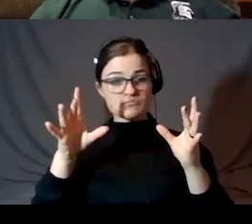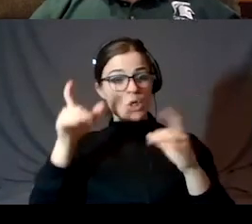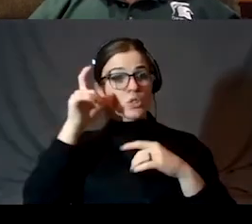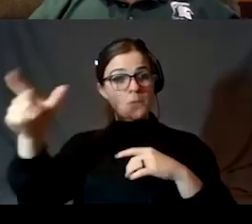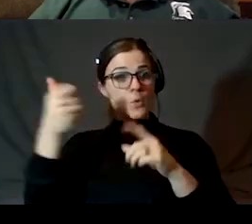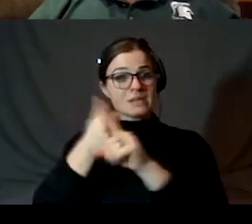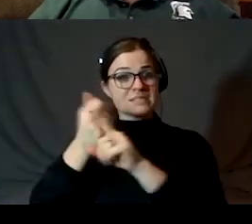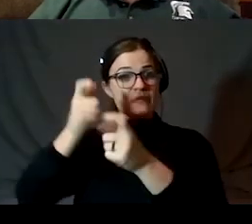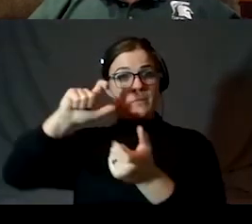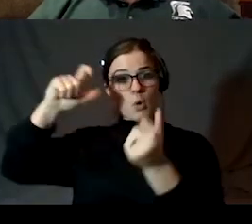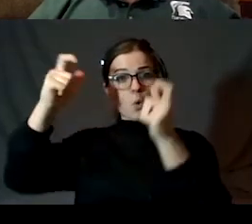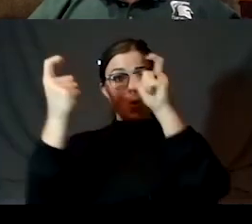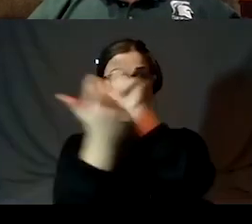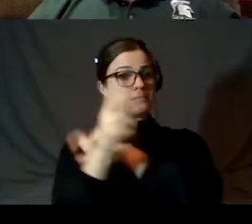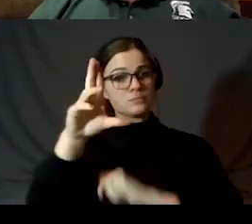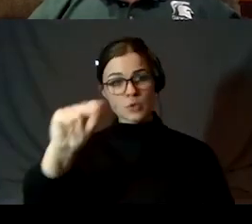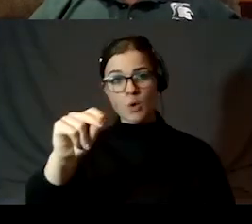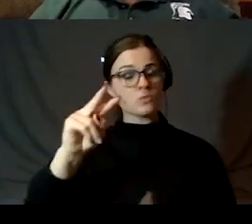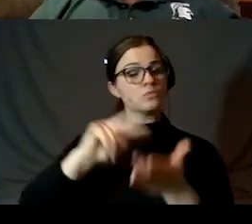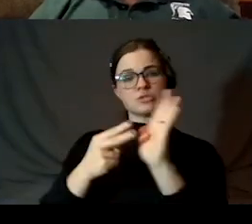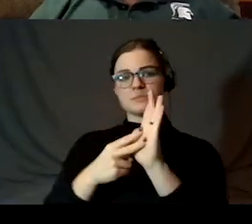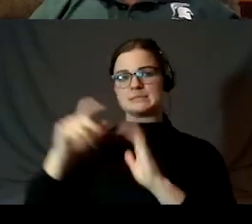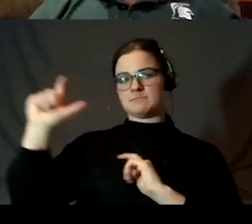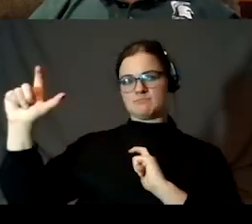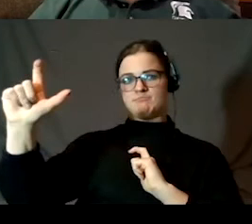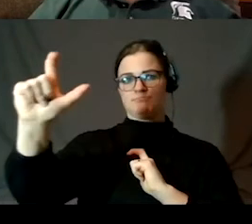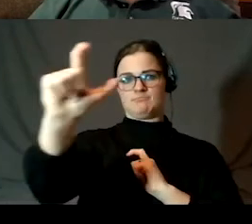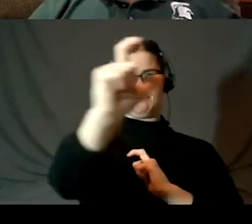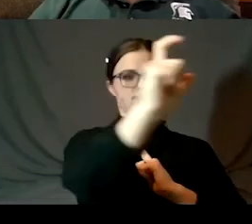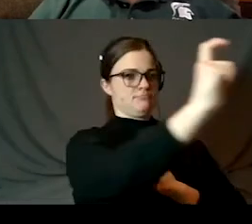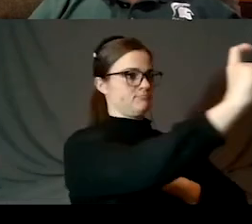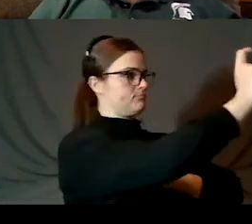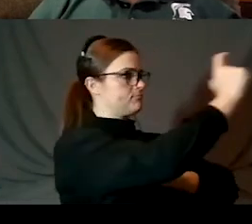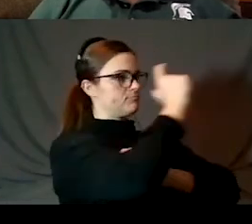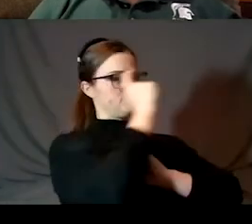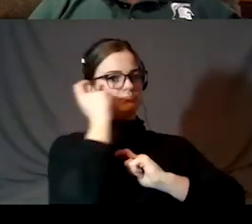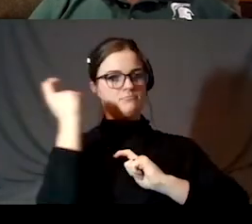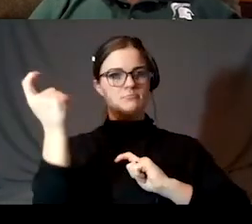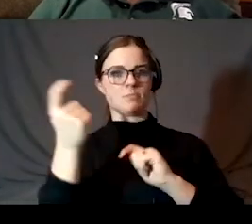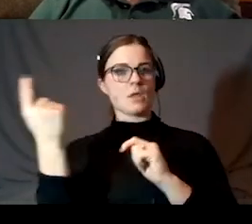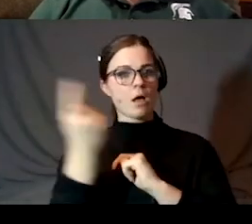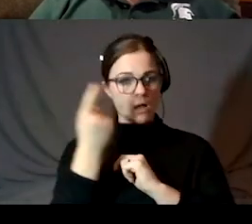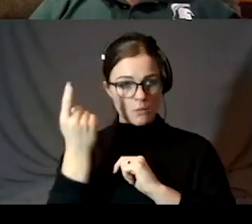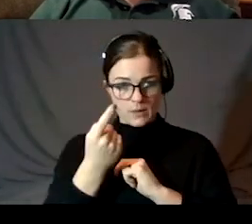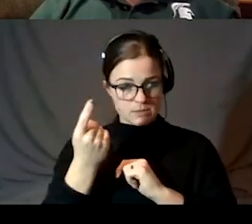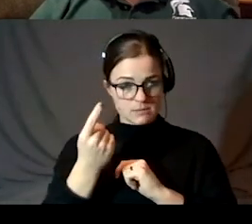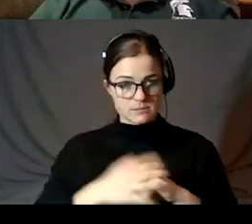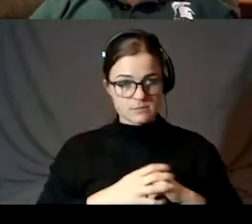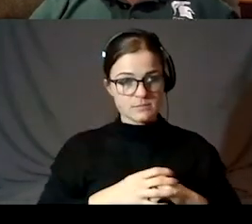means the same side of the moon is facing us at all times. So the moon is rotating once for every revolution.